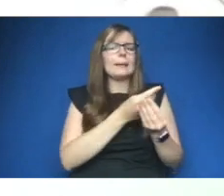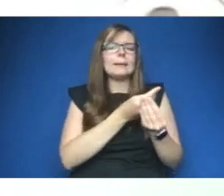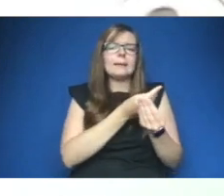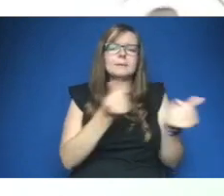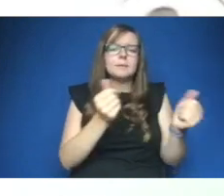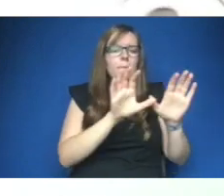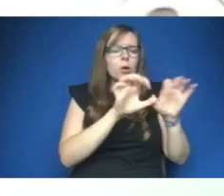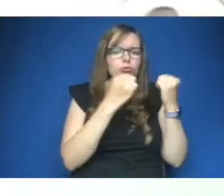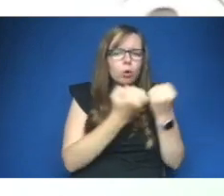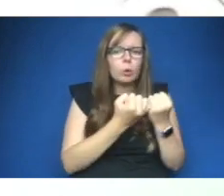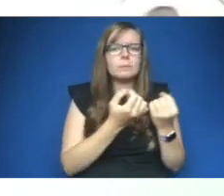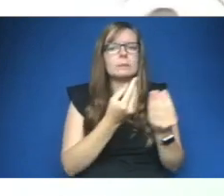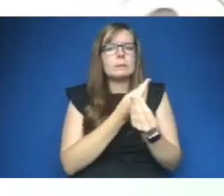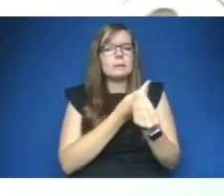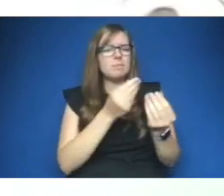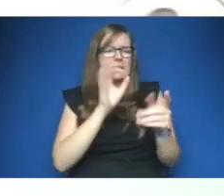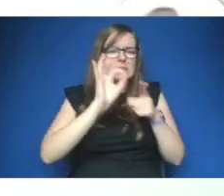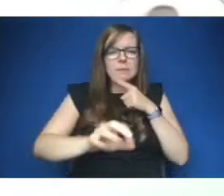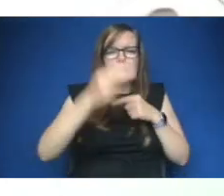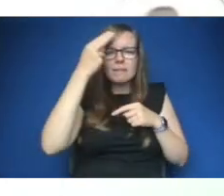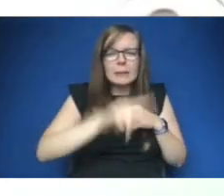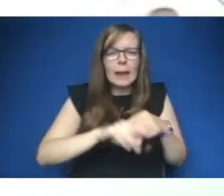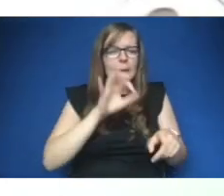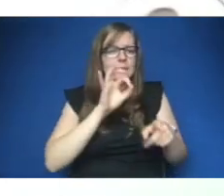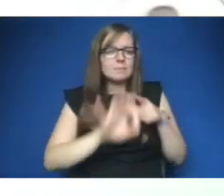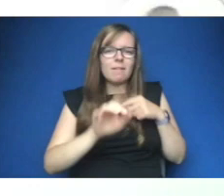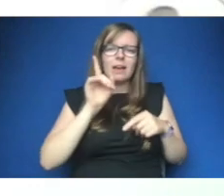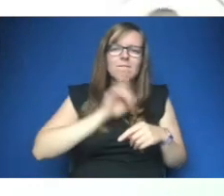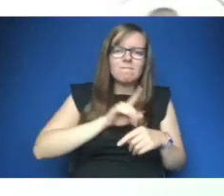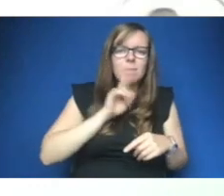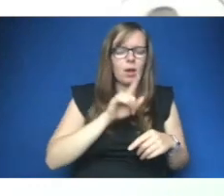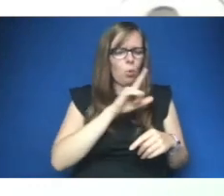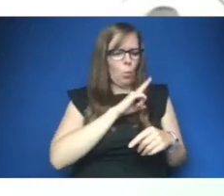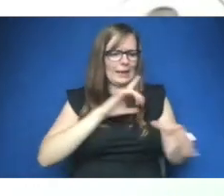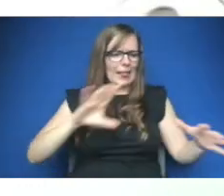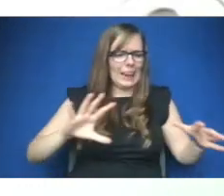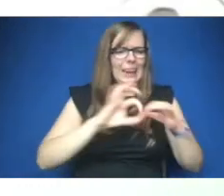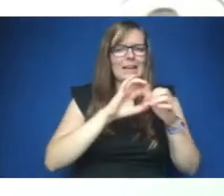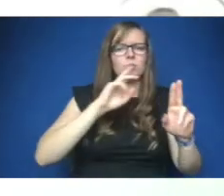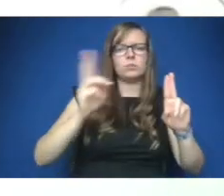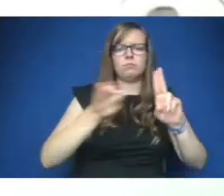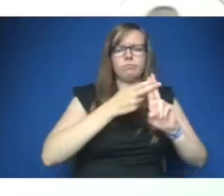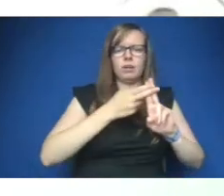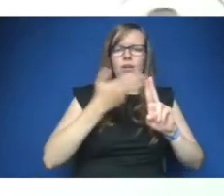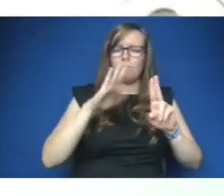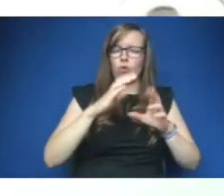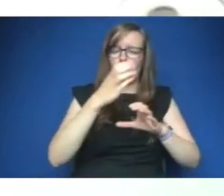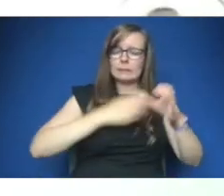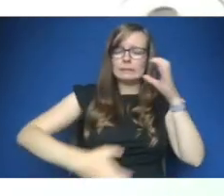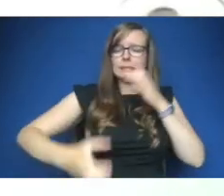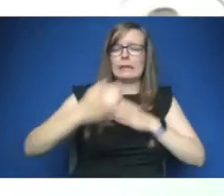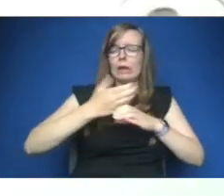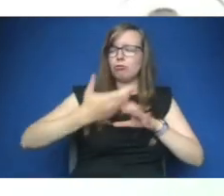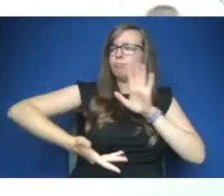experience injustices is linked to the stereotypes developed centuries ago to justify the enslavement of